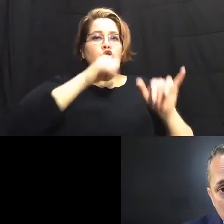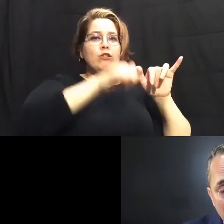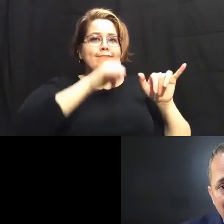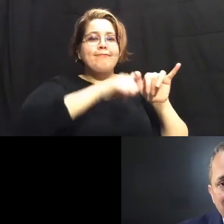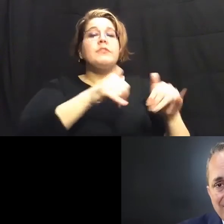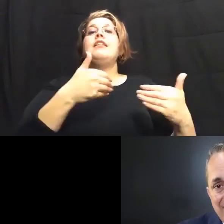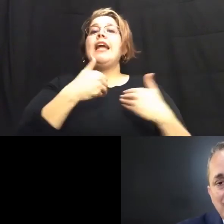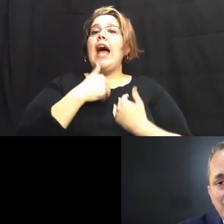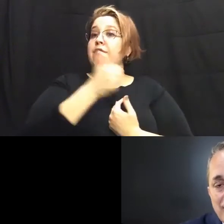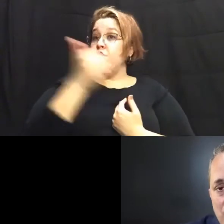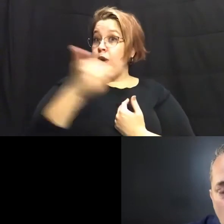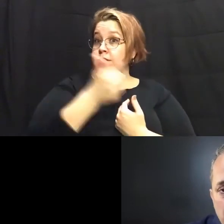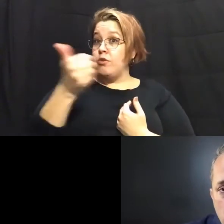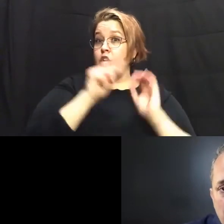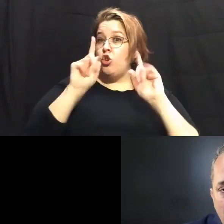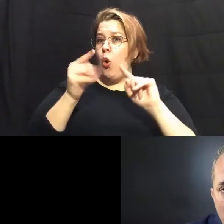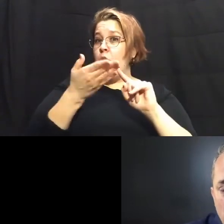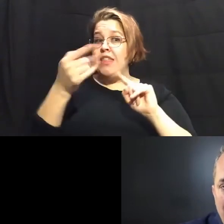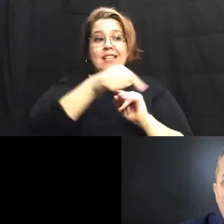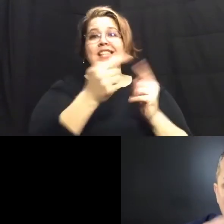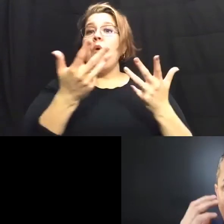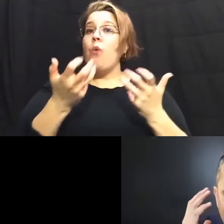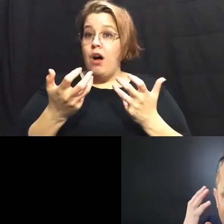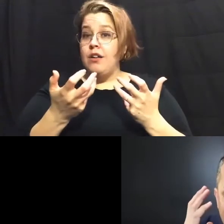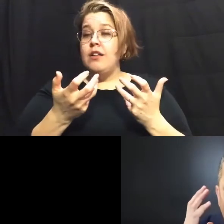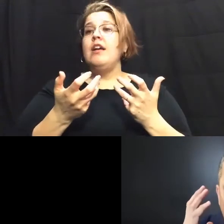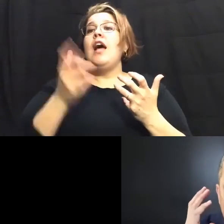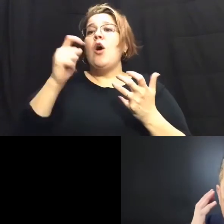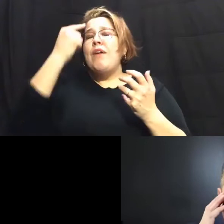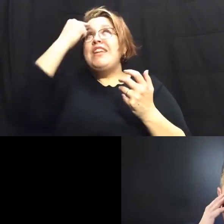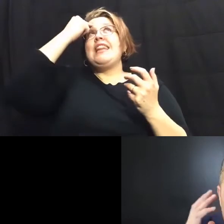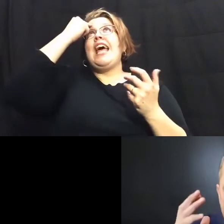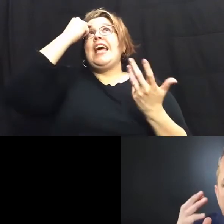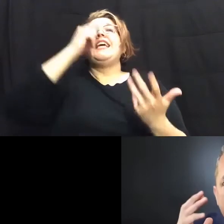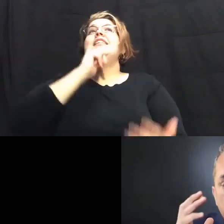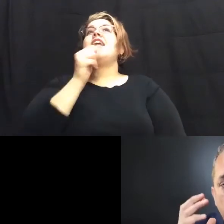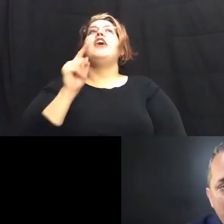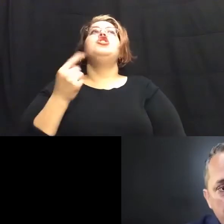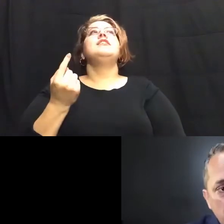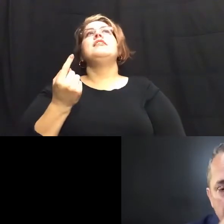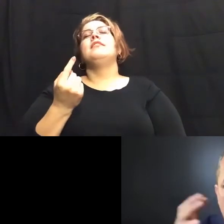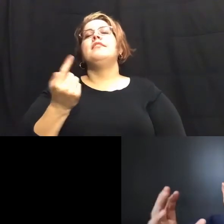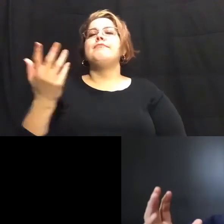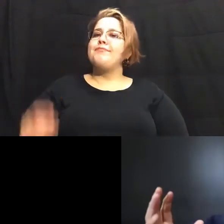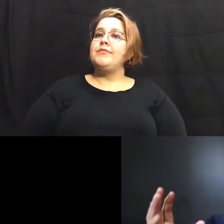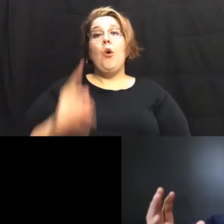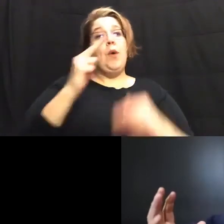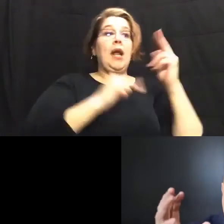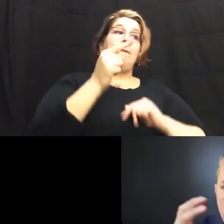to get to the things they want to do in life and we have to be we have to think about it it's not just look we got to build here and